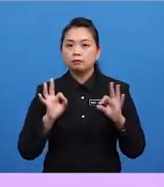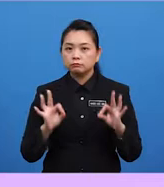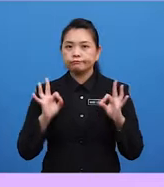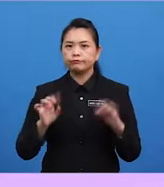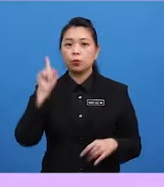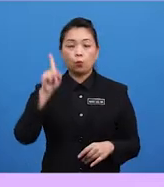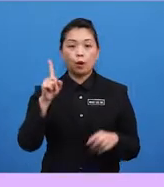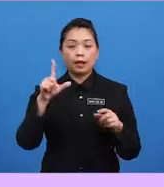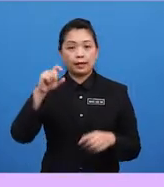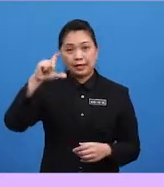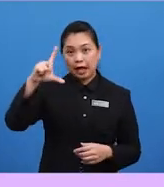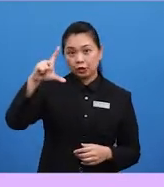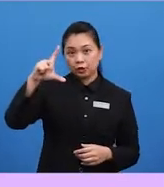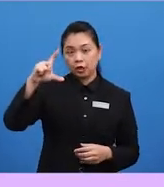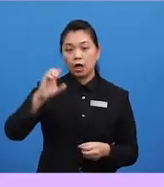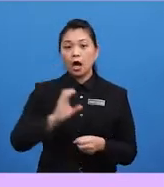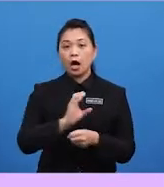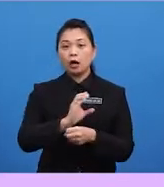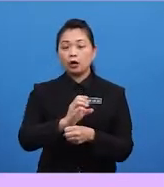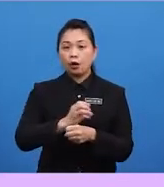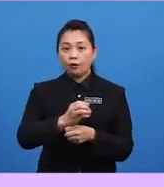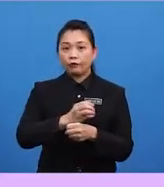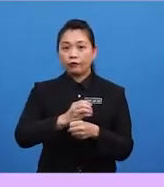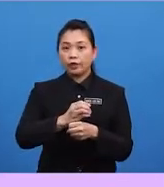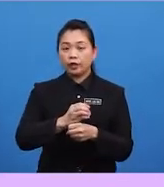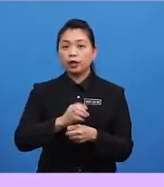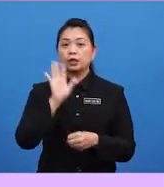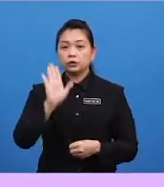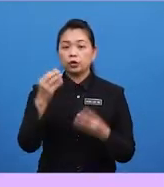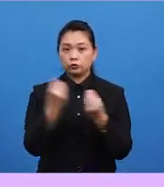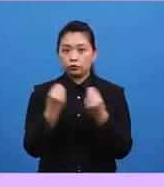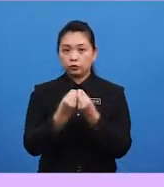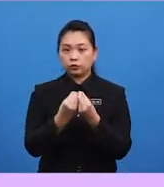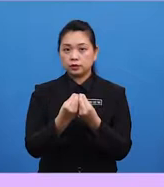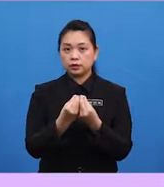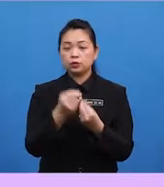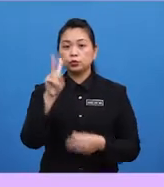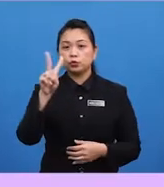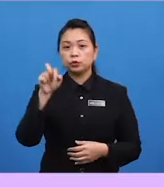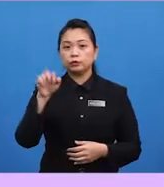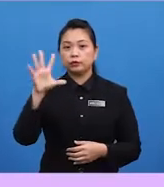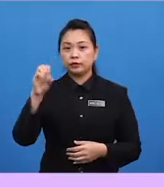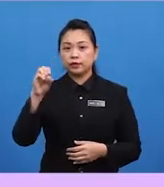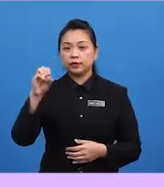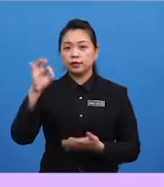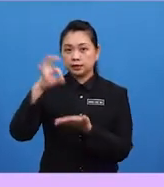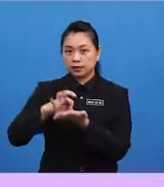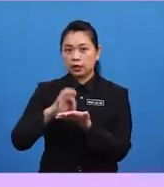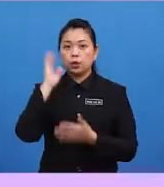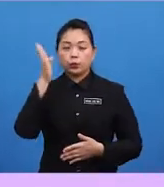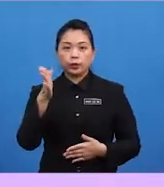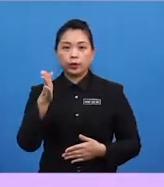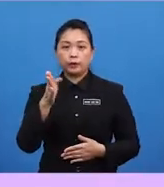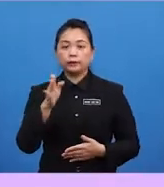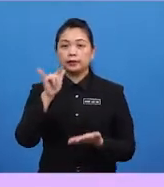right. One large coffee. Your total is RM2.50. Will that be a cash